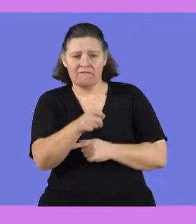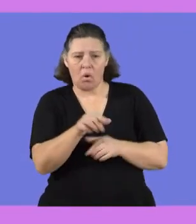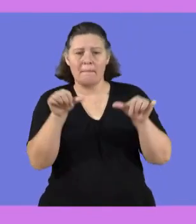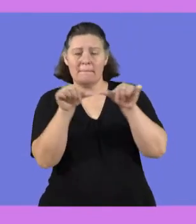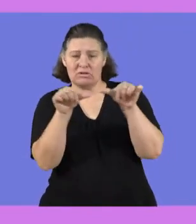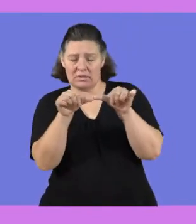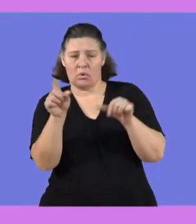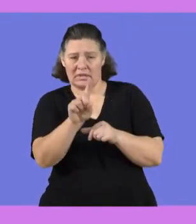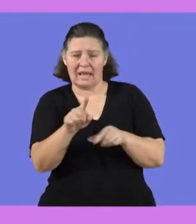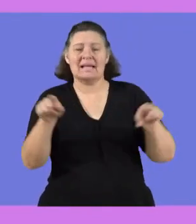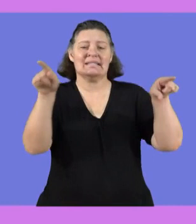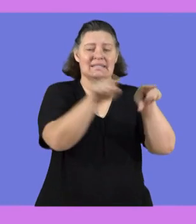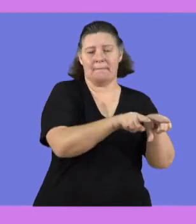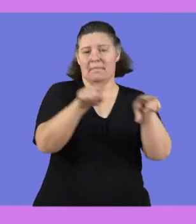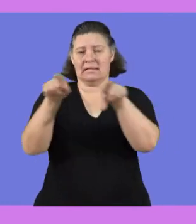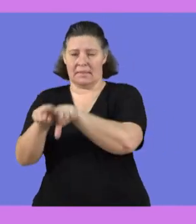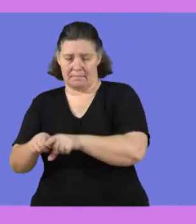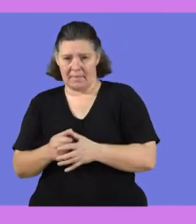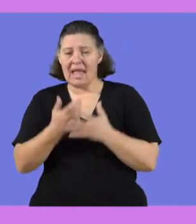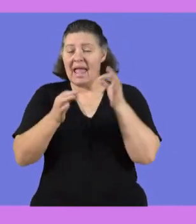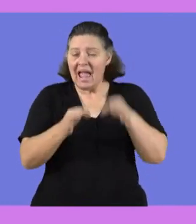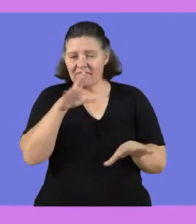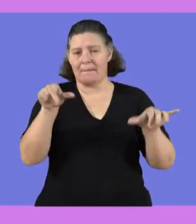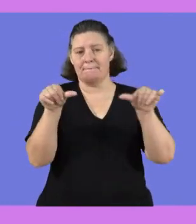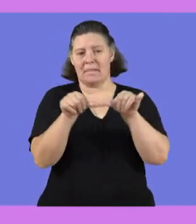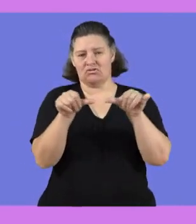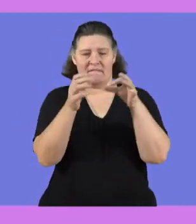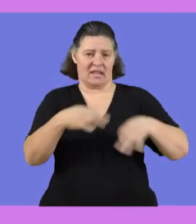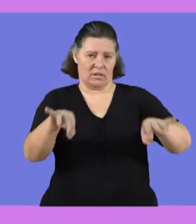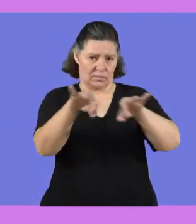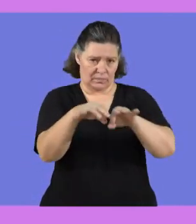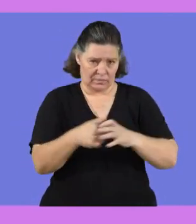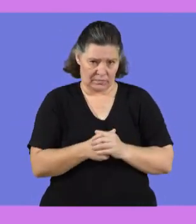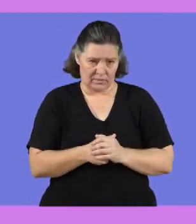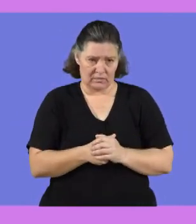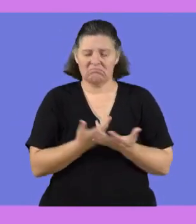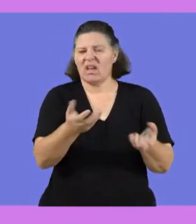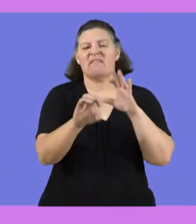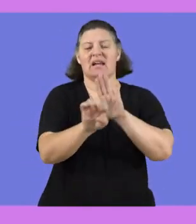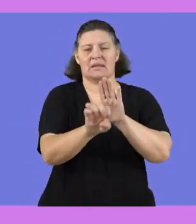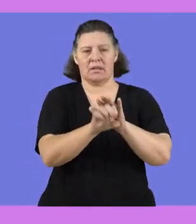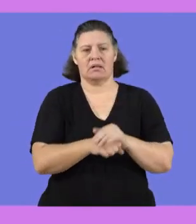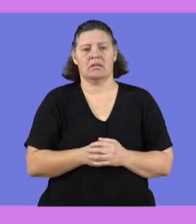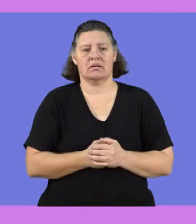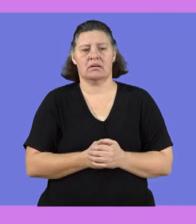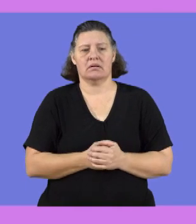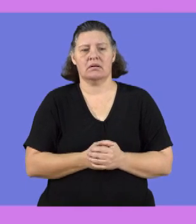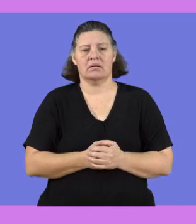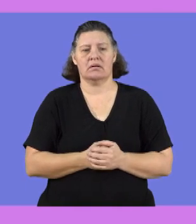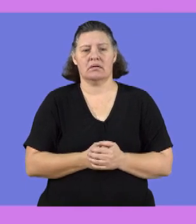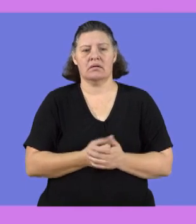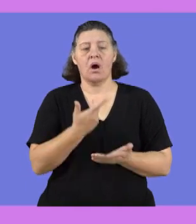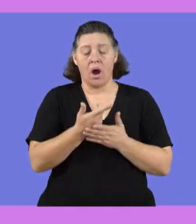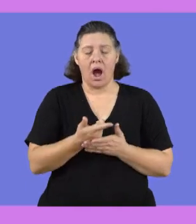instrument of measurement should be the same if we are measuring the values. For example, when